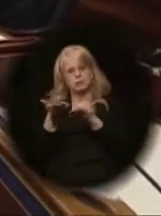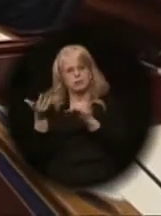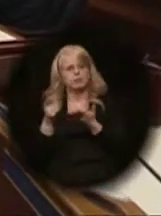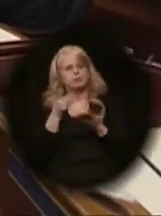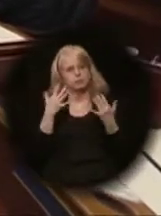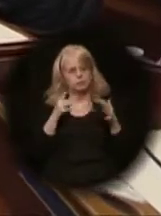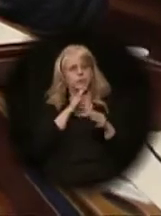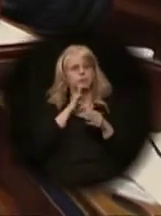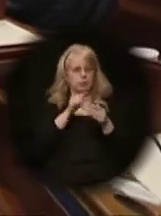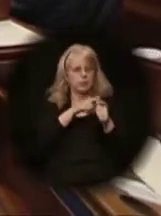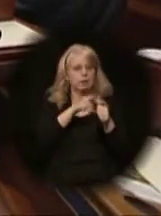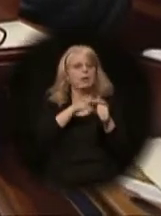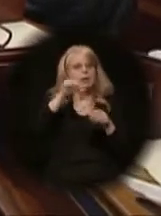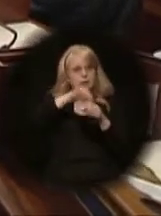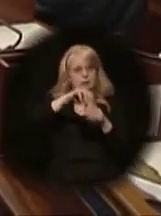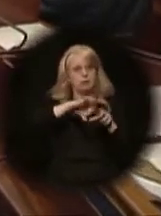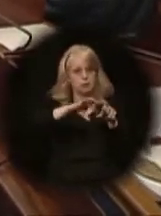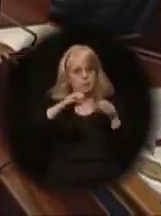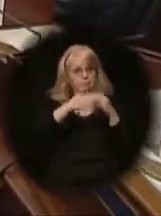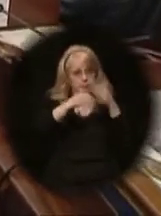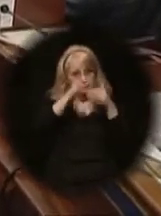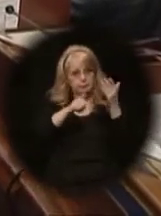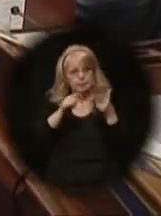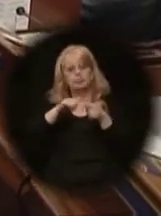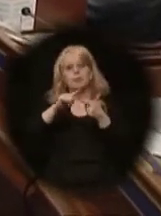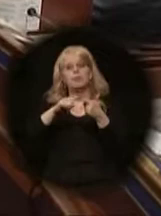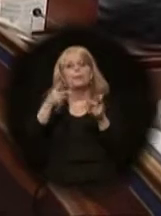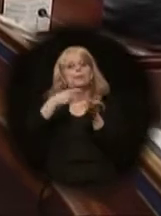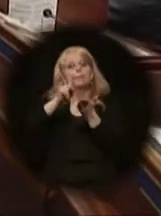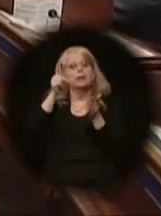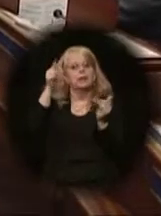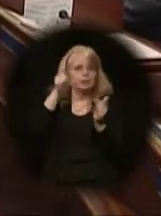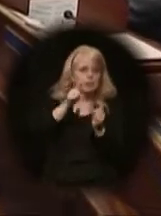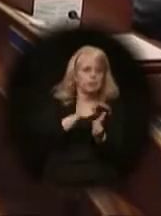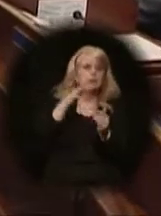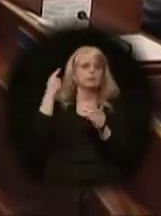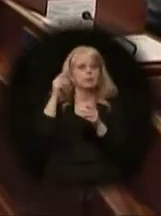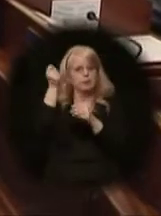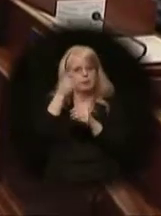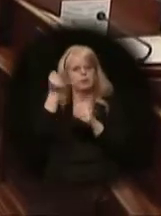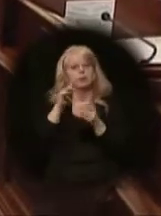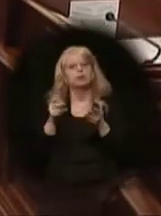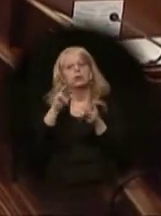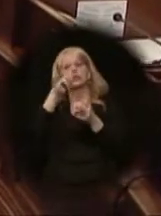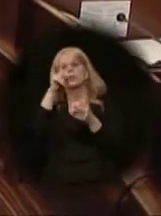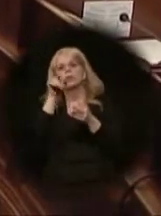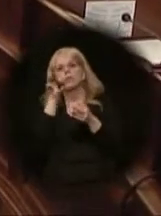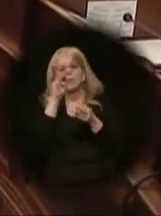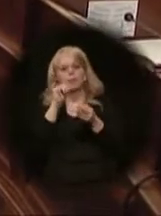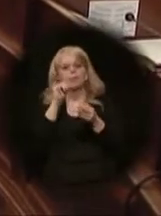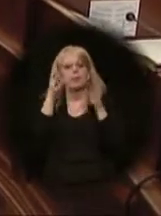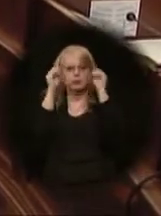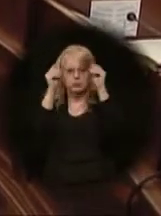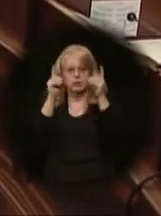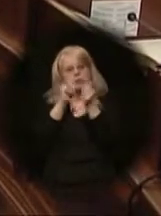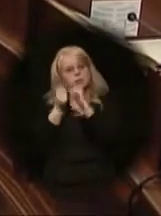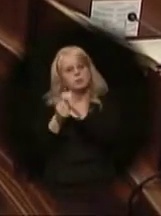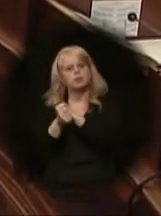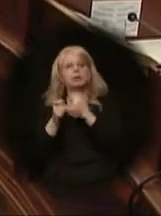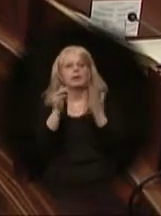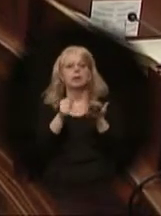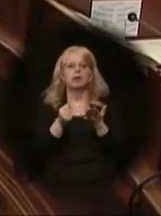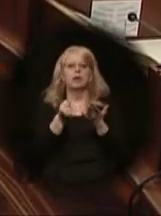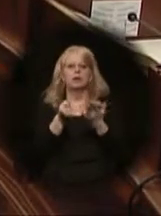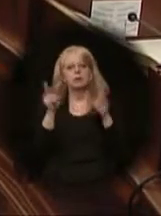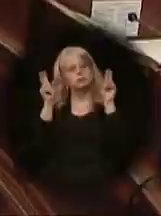building a gas line, paying down our pension, reforming education, these are issues that